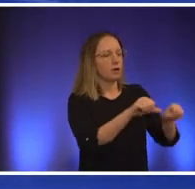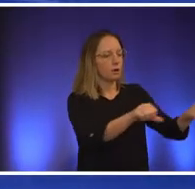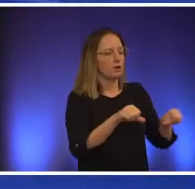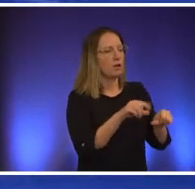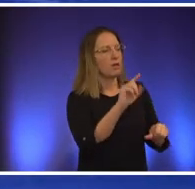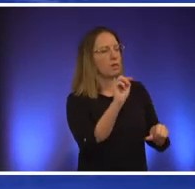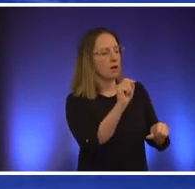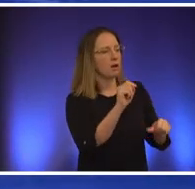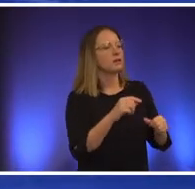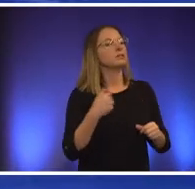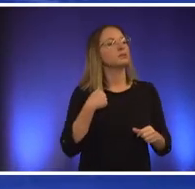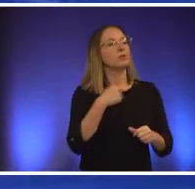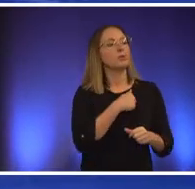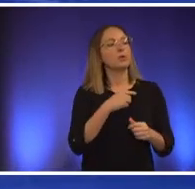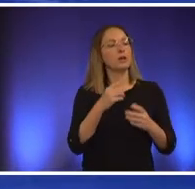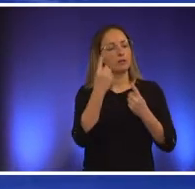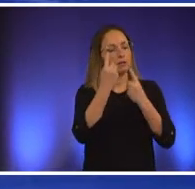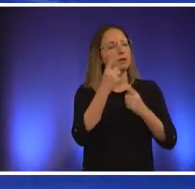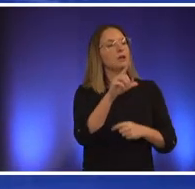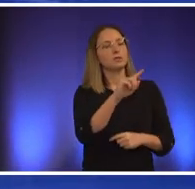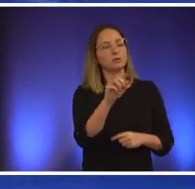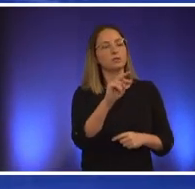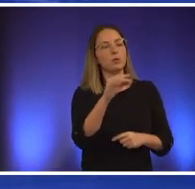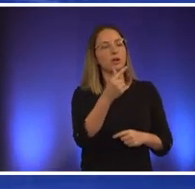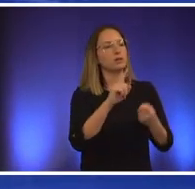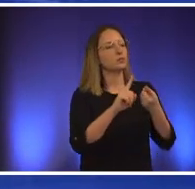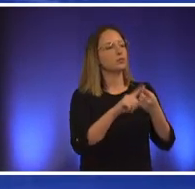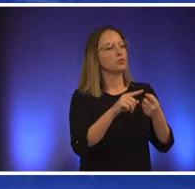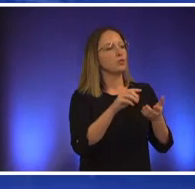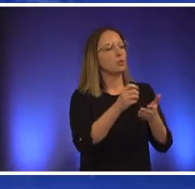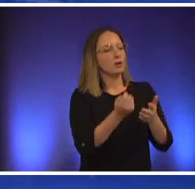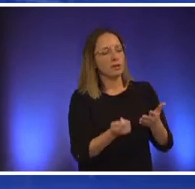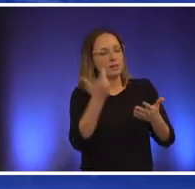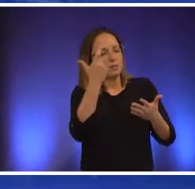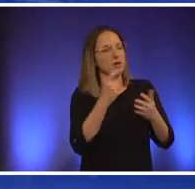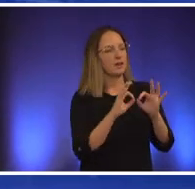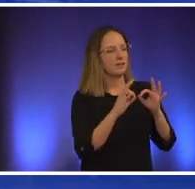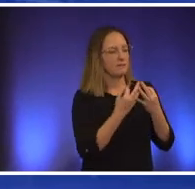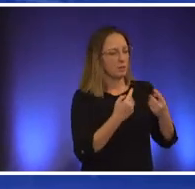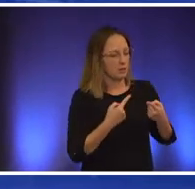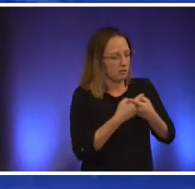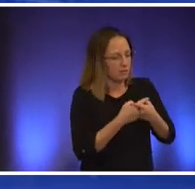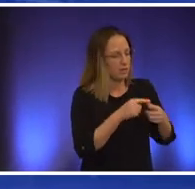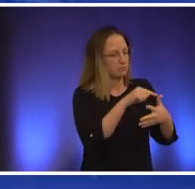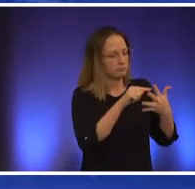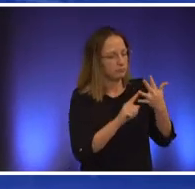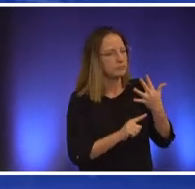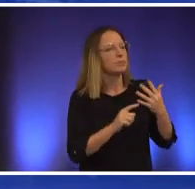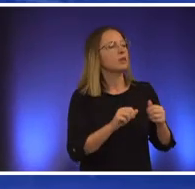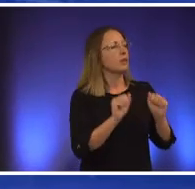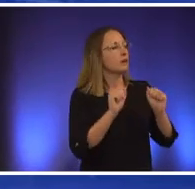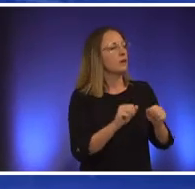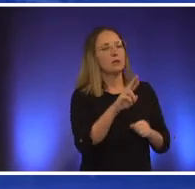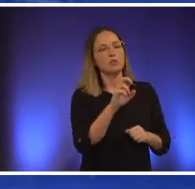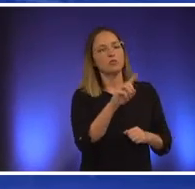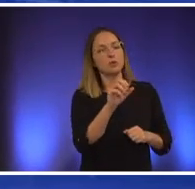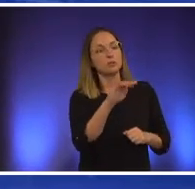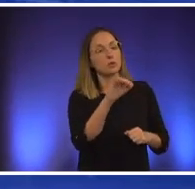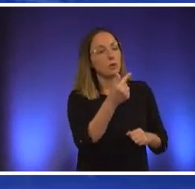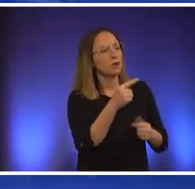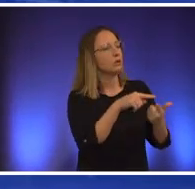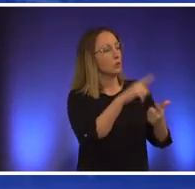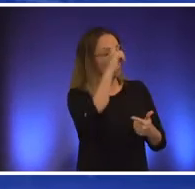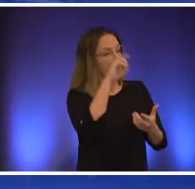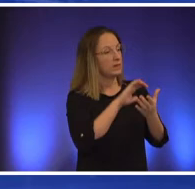eliminates single family residential conflicts with this can affordability be met by more selective rezoning do you believe that all zoning and growth